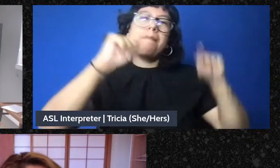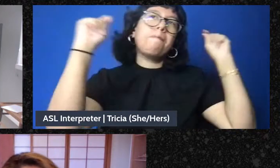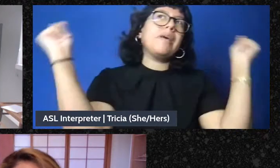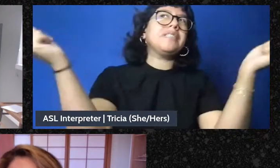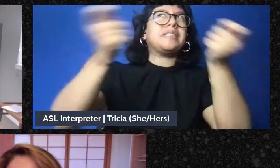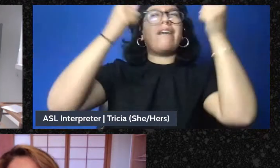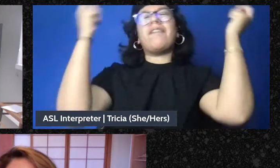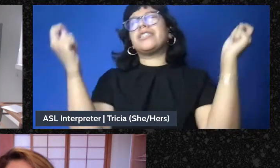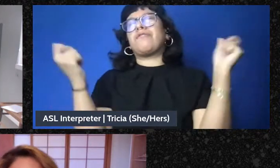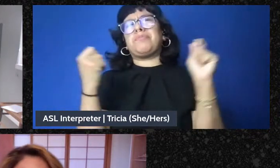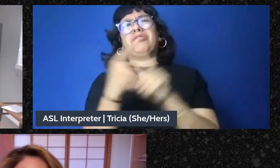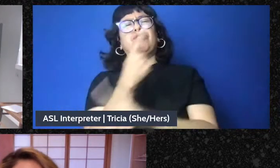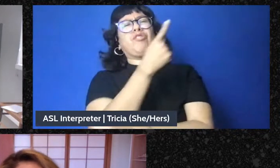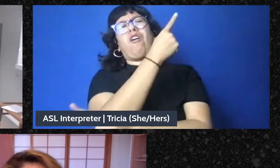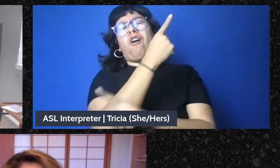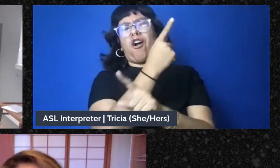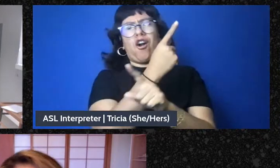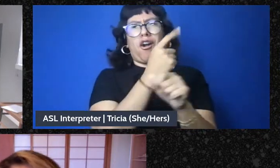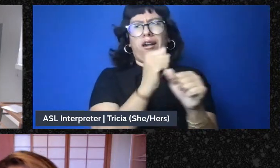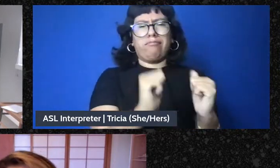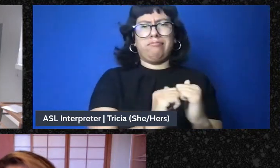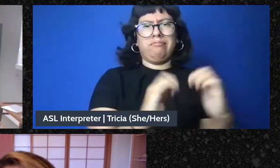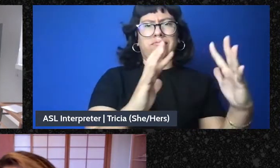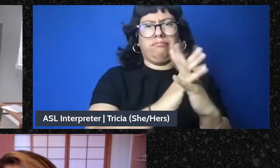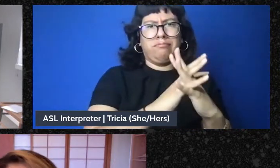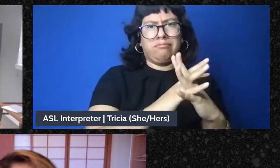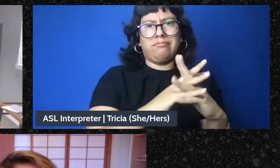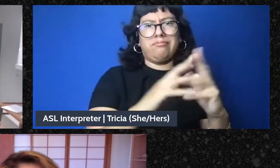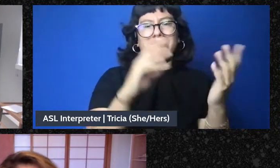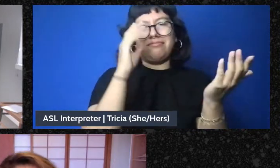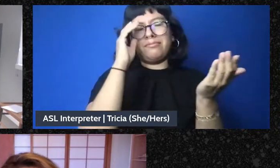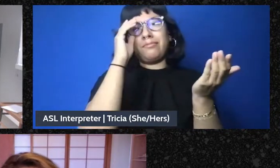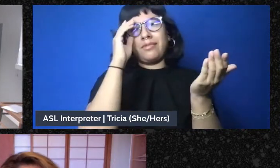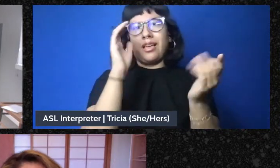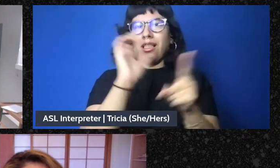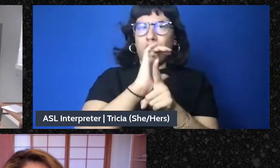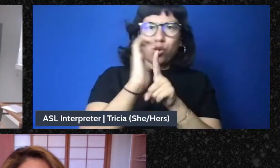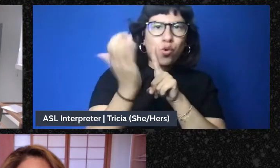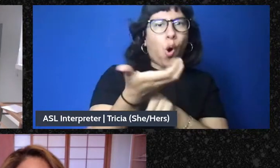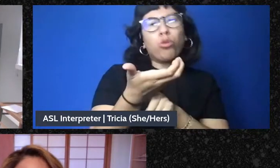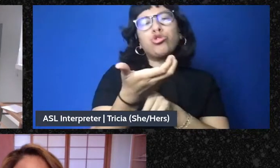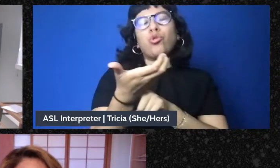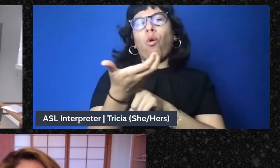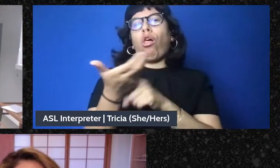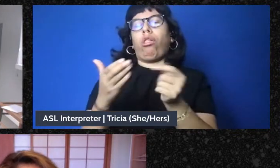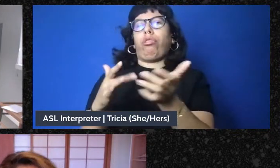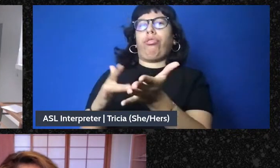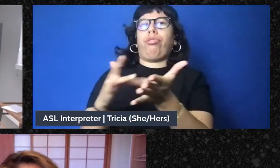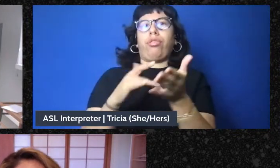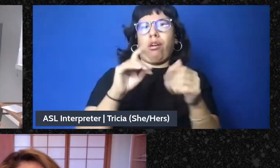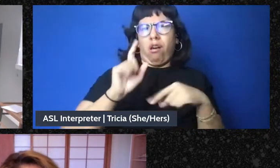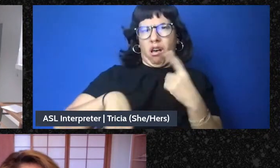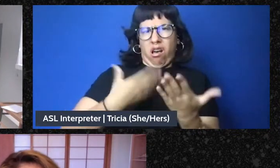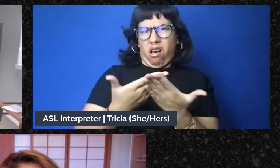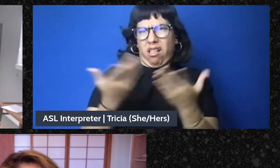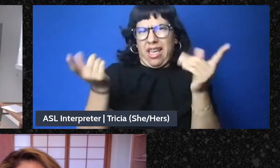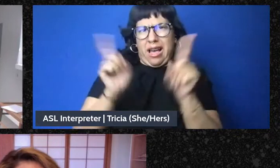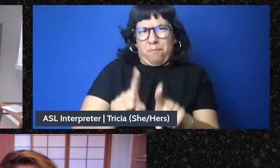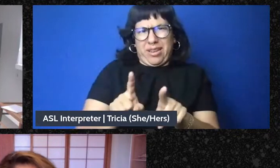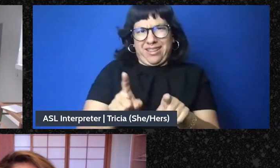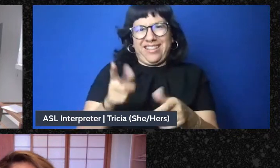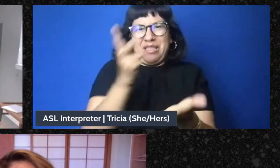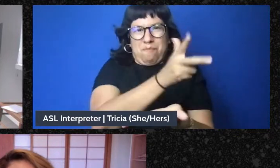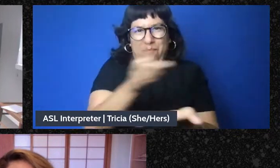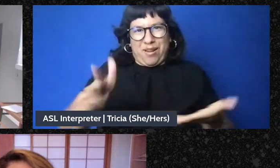bazaar, campground. I don't mean the cultural juxtapositions of this all happening in the parking